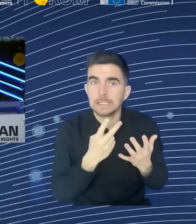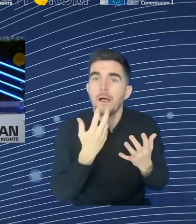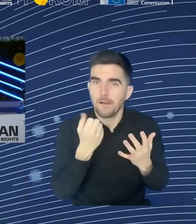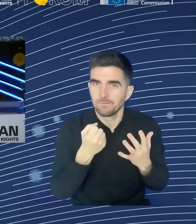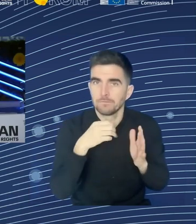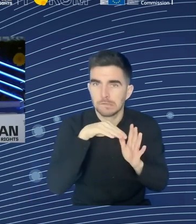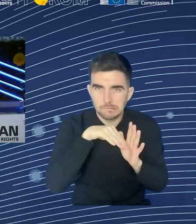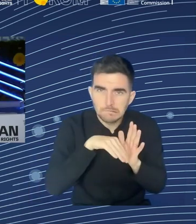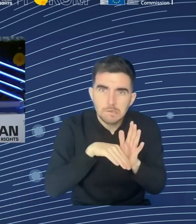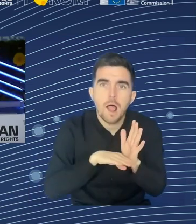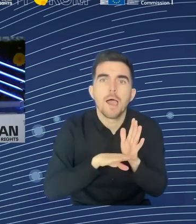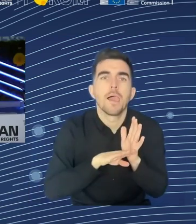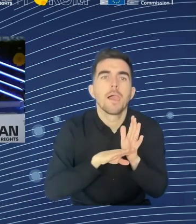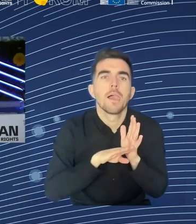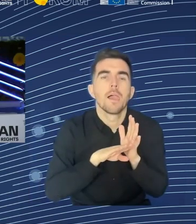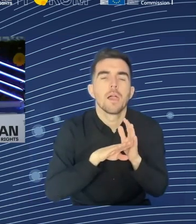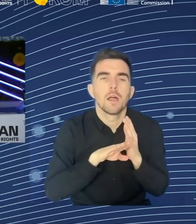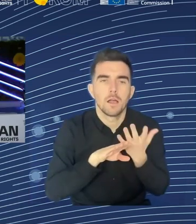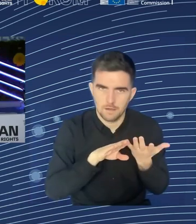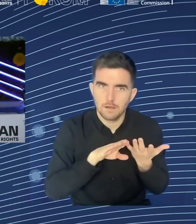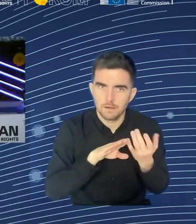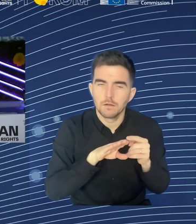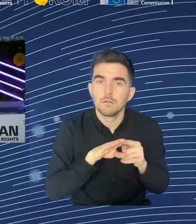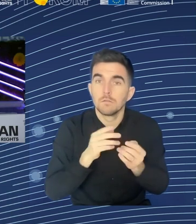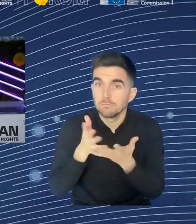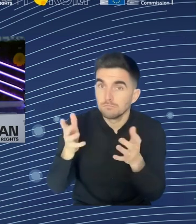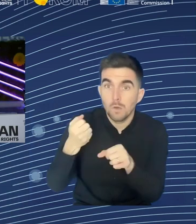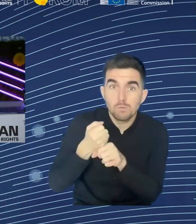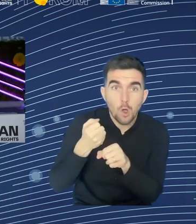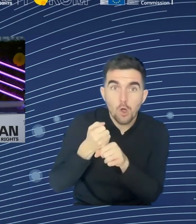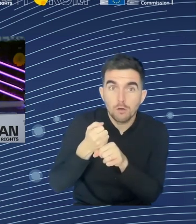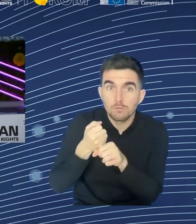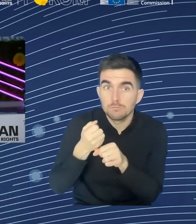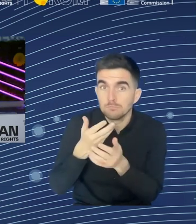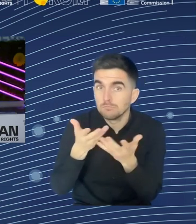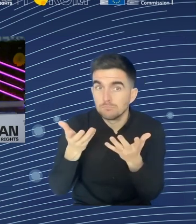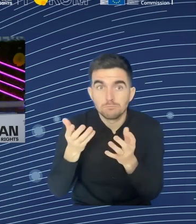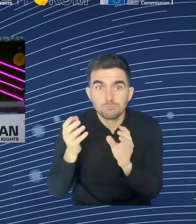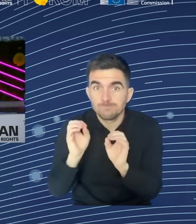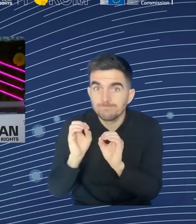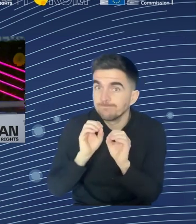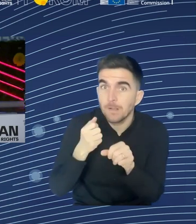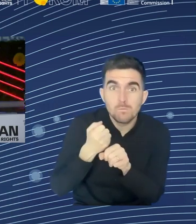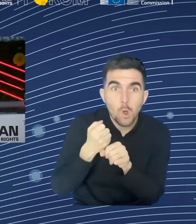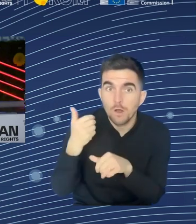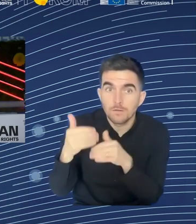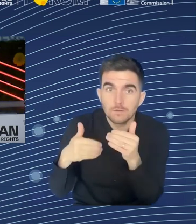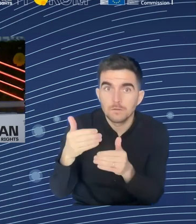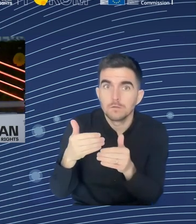as well as the differences between member states. So I was already at the next slide, and